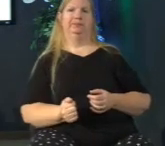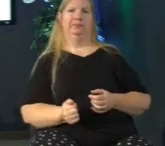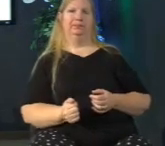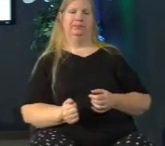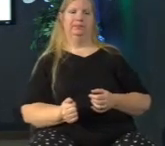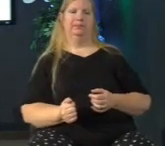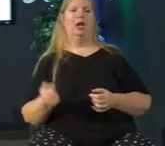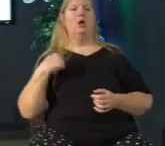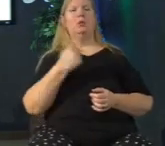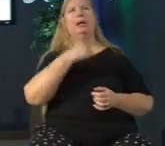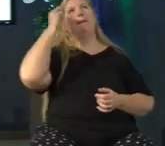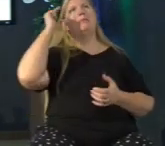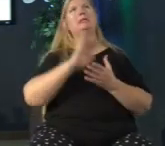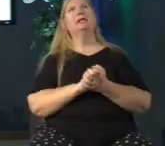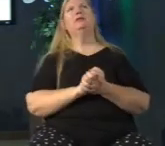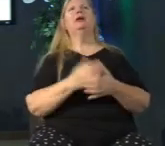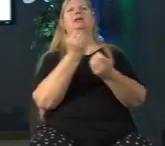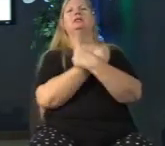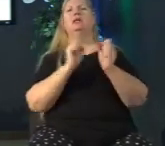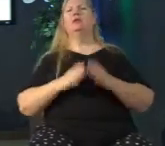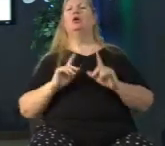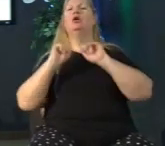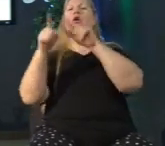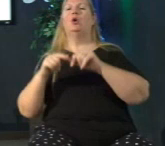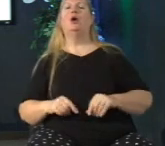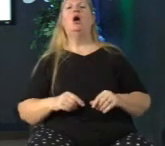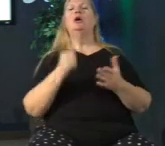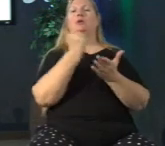we believe in a savior that went to a cross and died for us